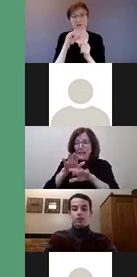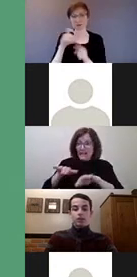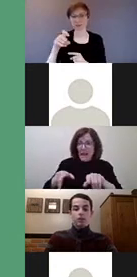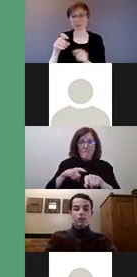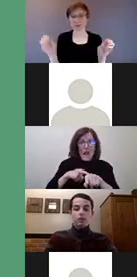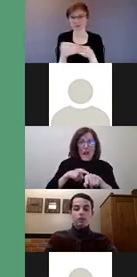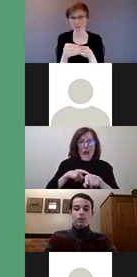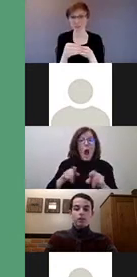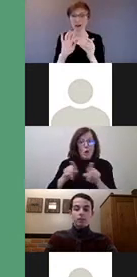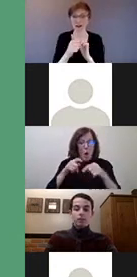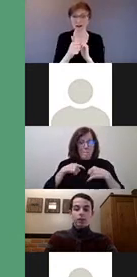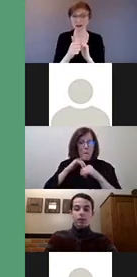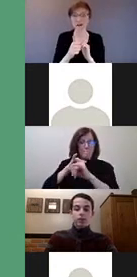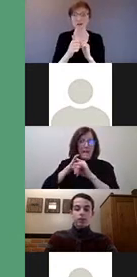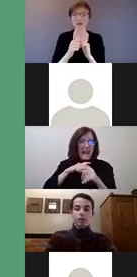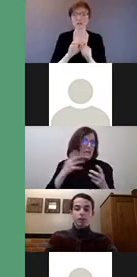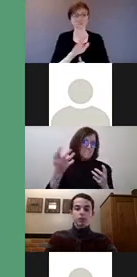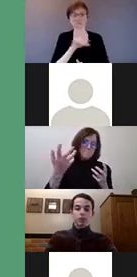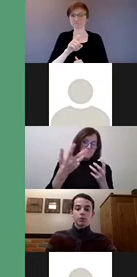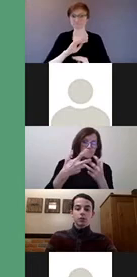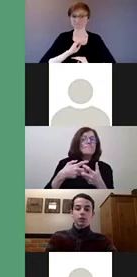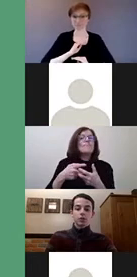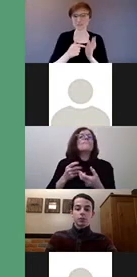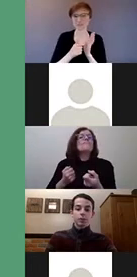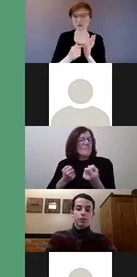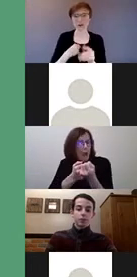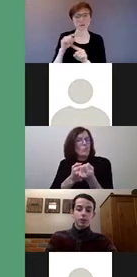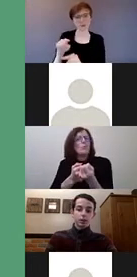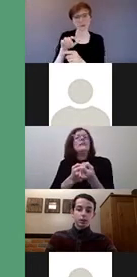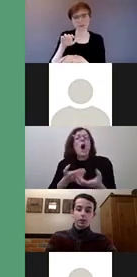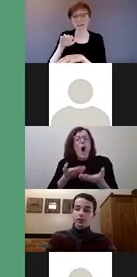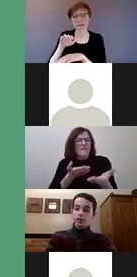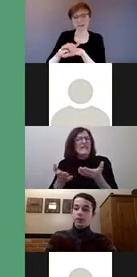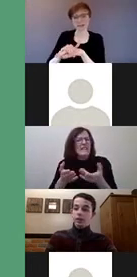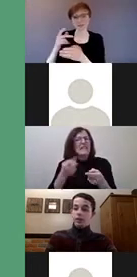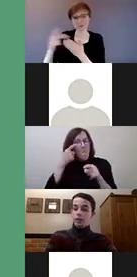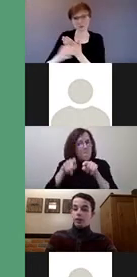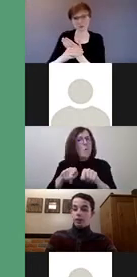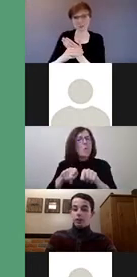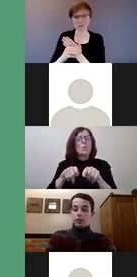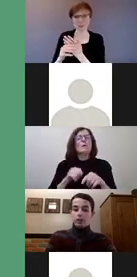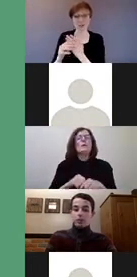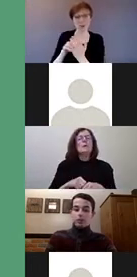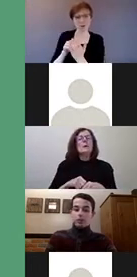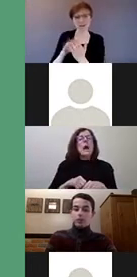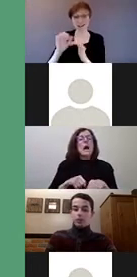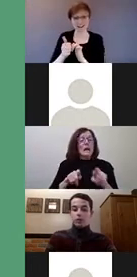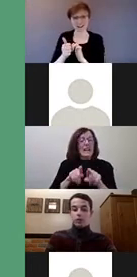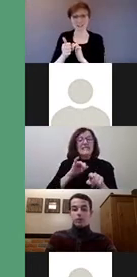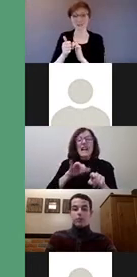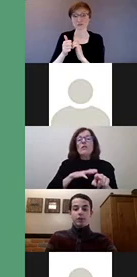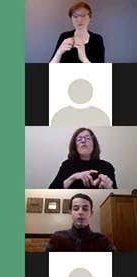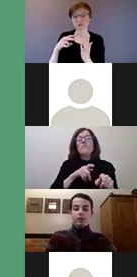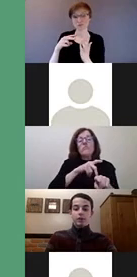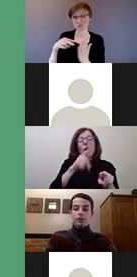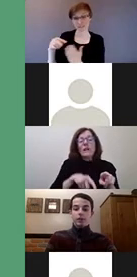students like me. For example, I go to an English program to learn how to repair airplanes. It's the only English program for the